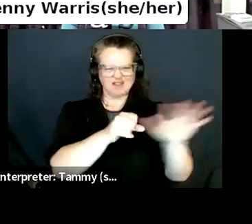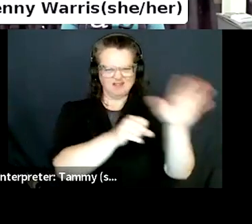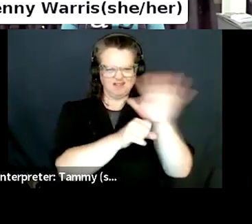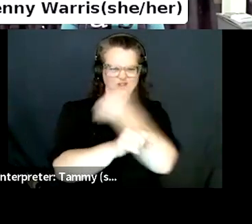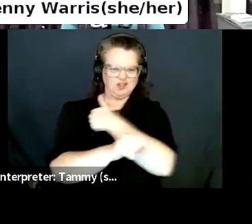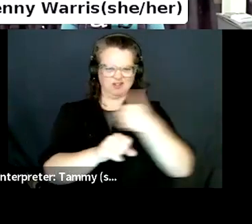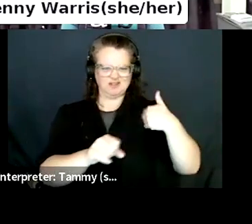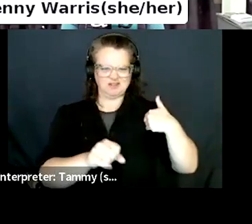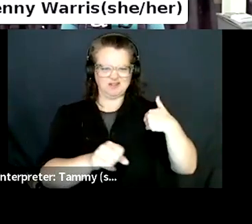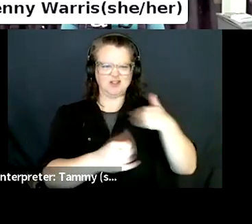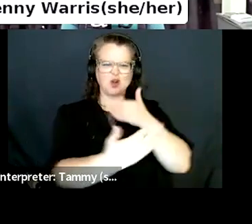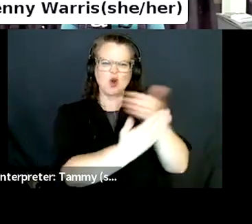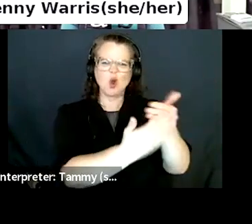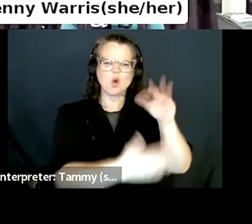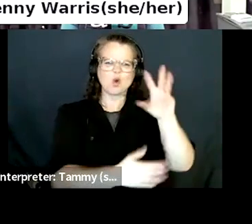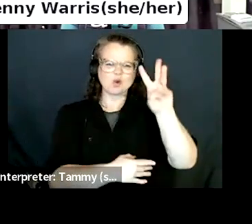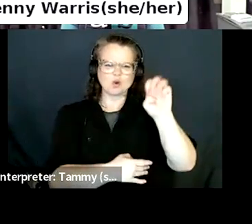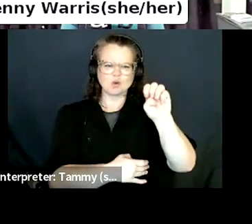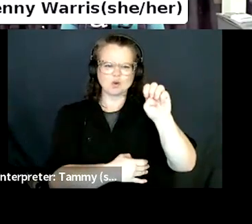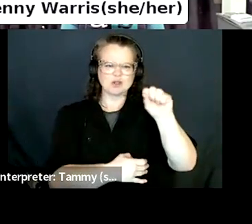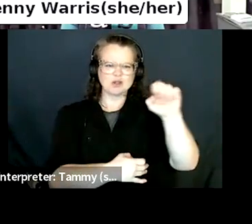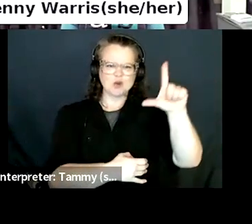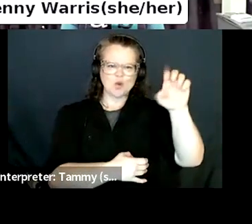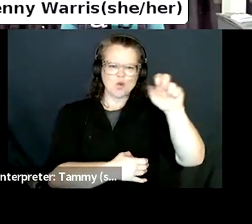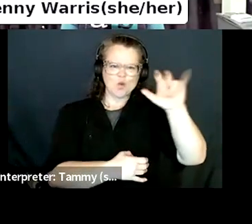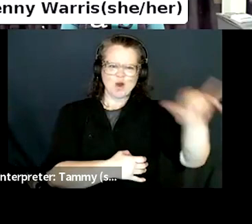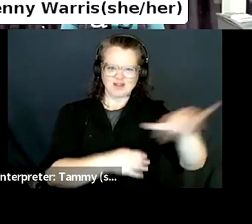I'm just two genre bookstores in a trench coat.